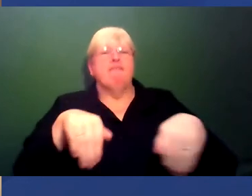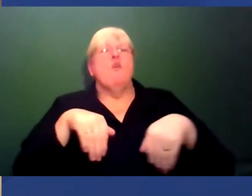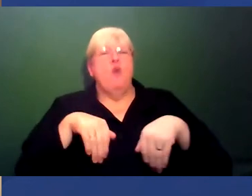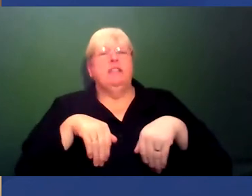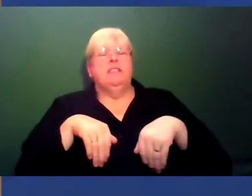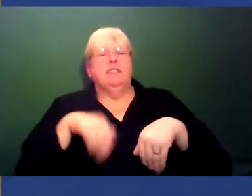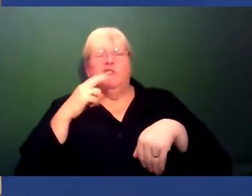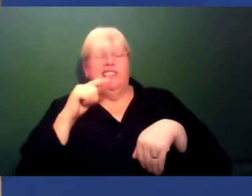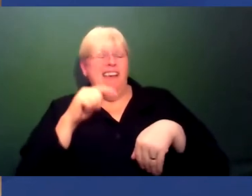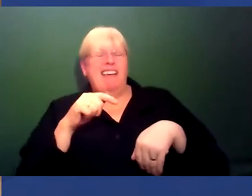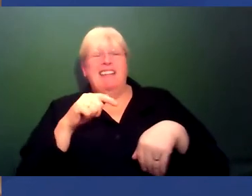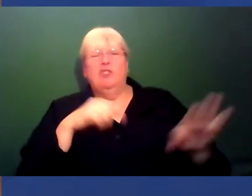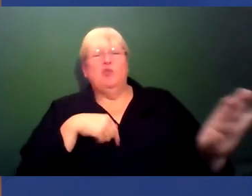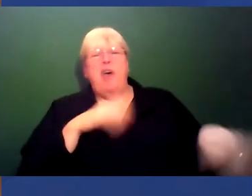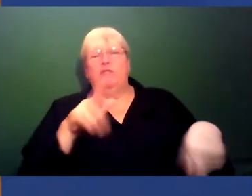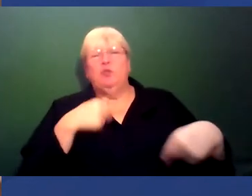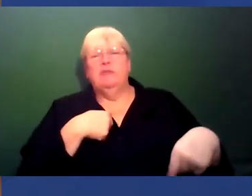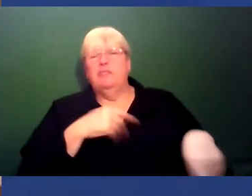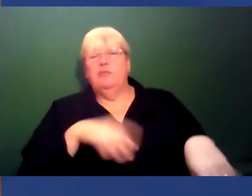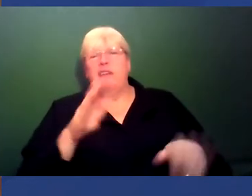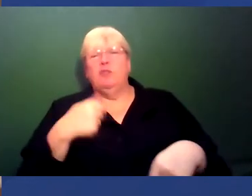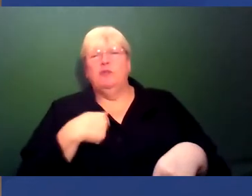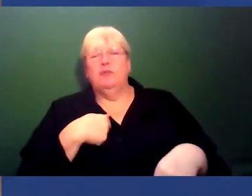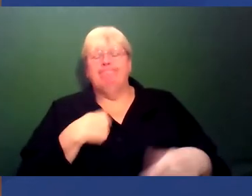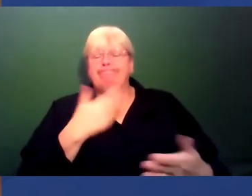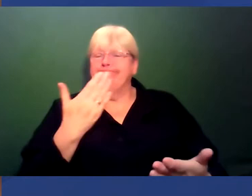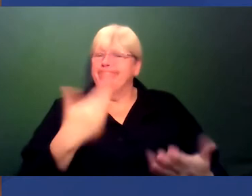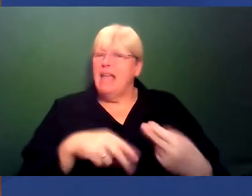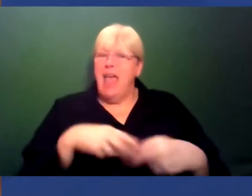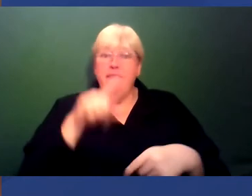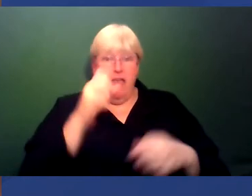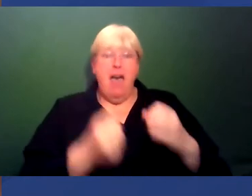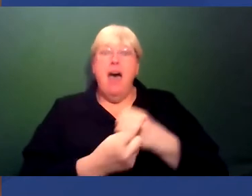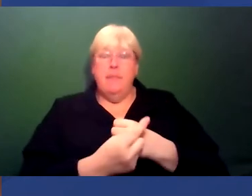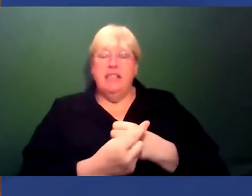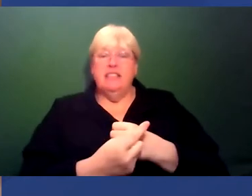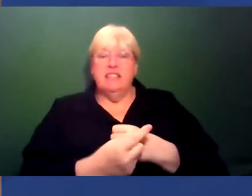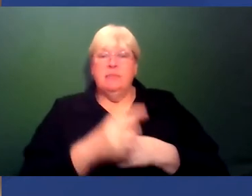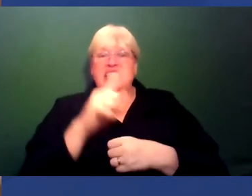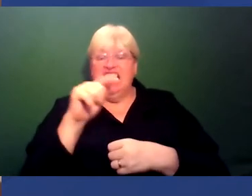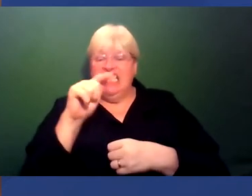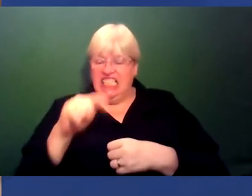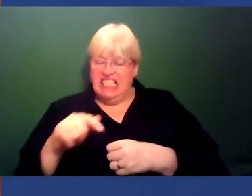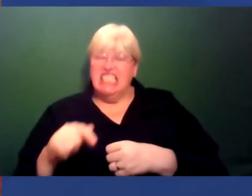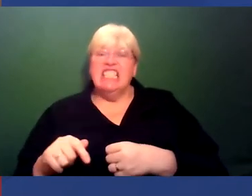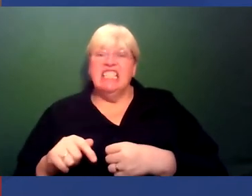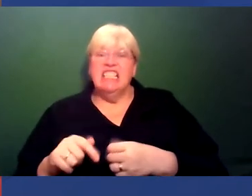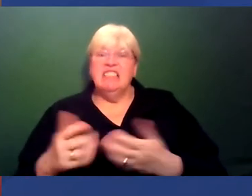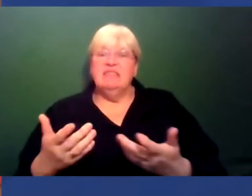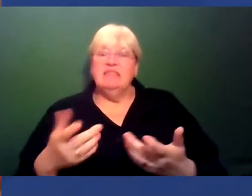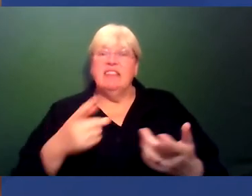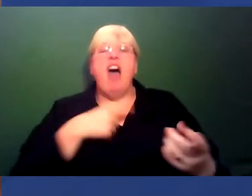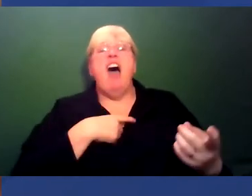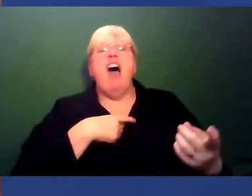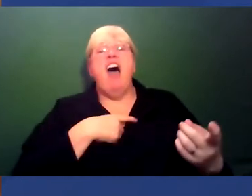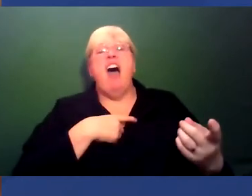see it as, oh, we no longer have to do this. And if they do, then clearly, clearly those things would have been tick box exercises, right? The only reason we're going to do this is so we get the certificate